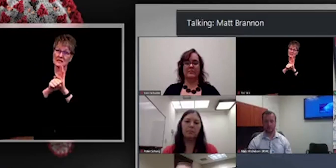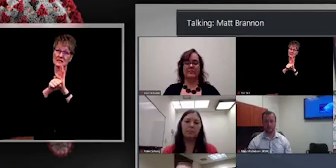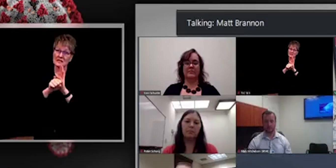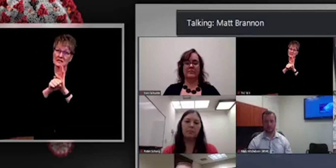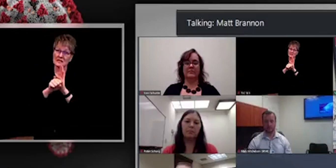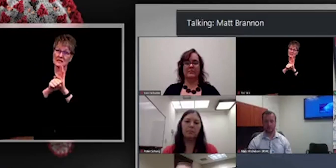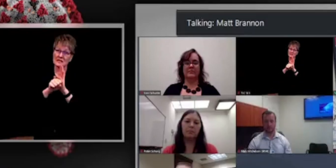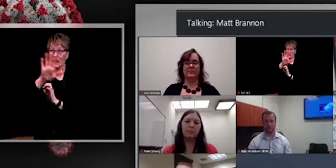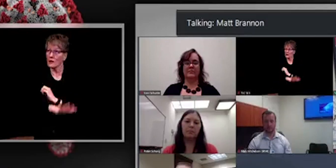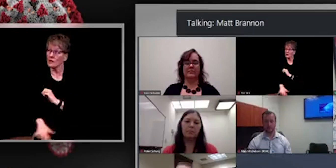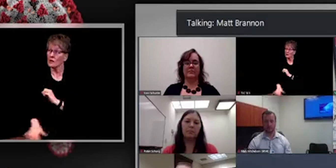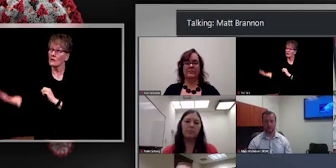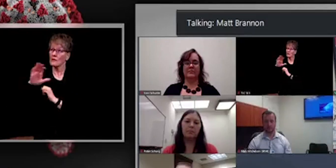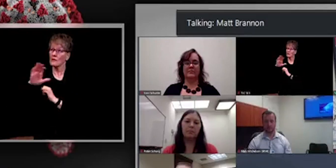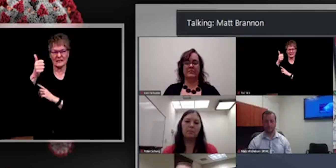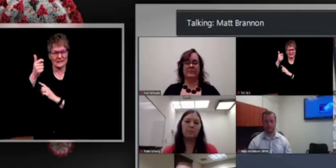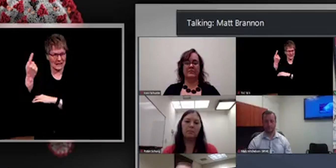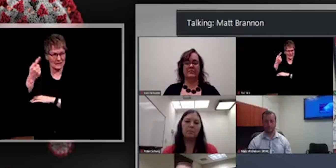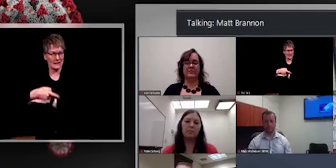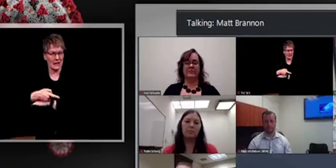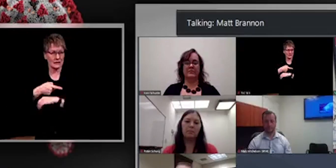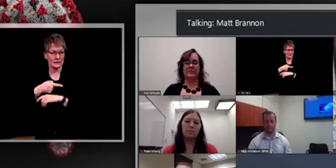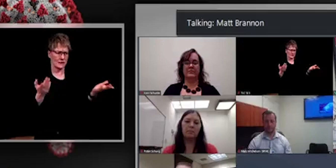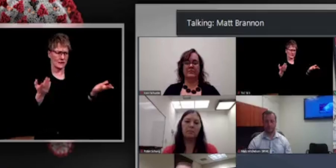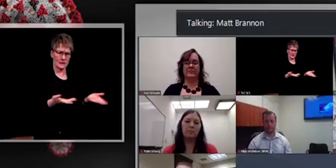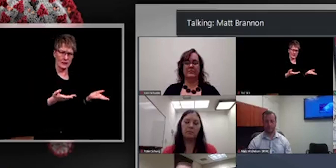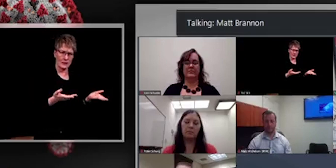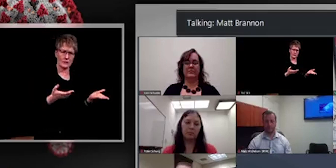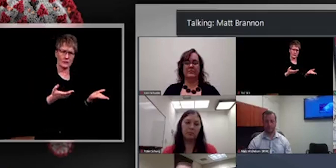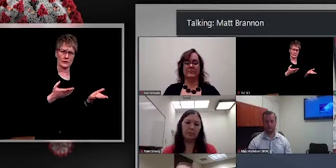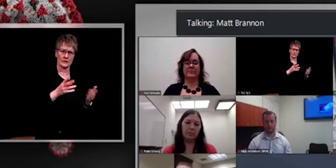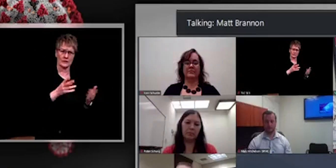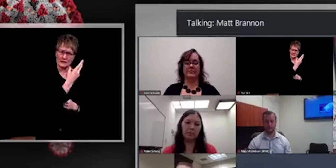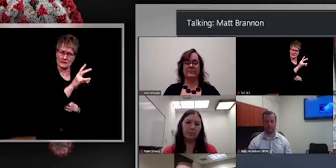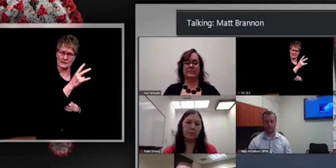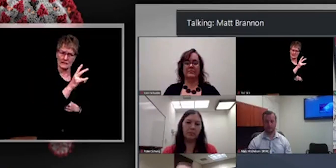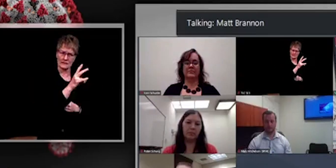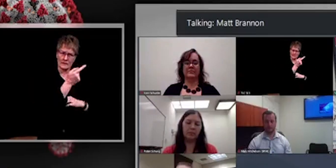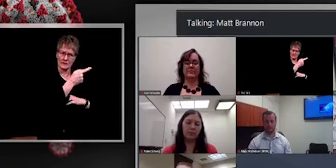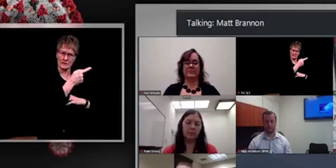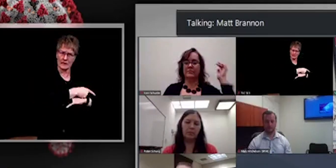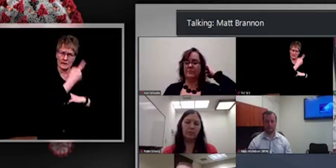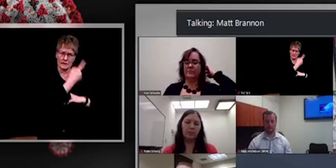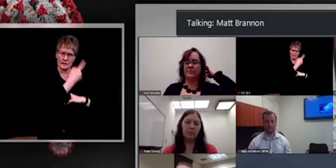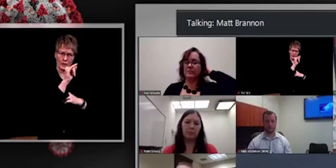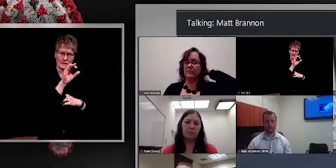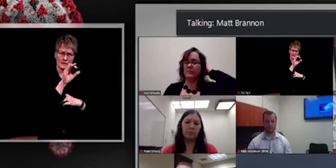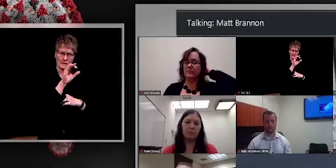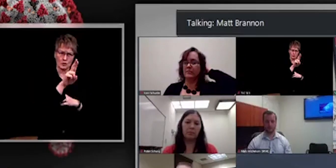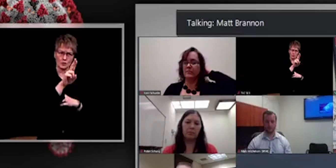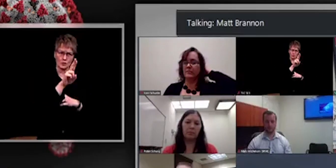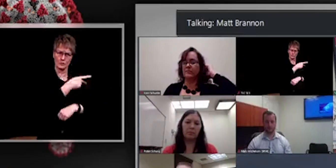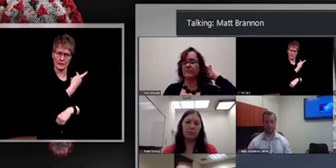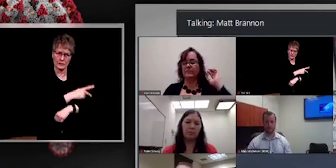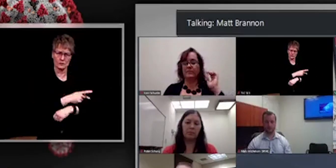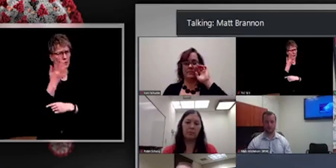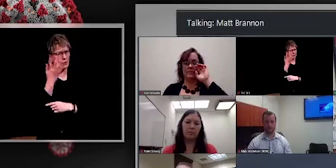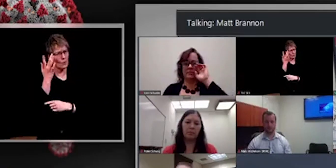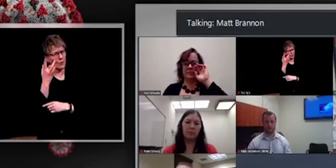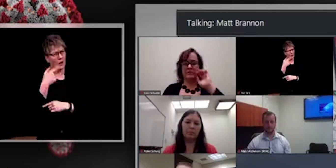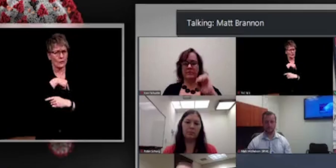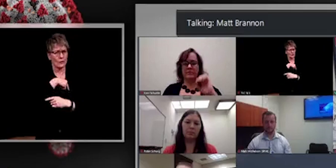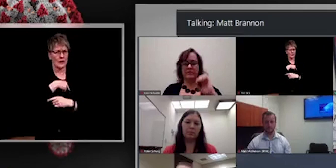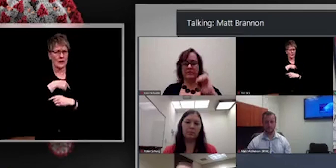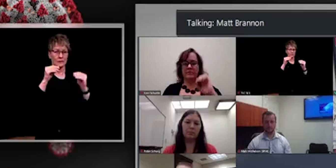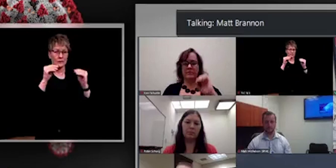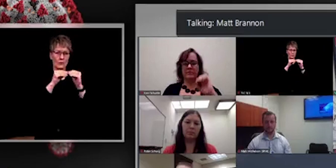This is for COVID patients in the ICU. And I wonder, uh, do we know why that's happening? And what is the effect of that? Does that strain hospital resources?